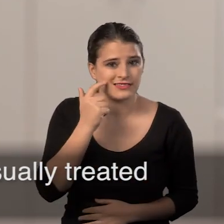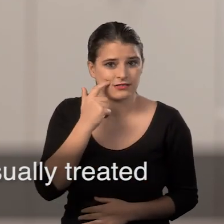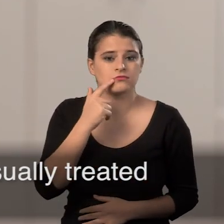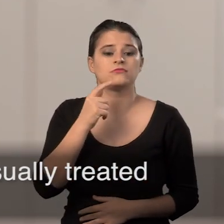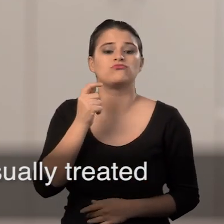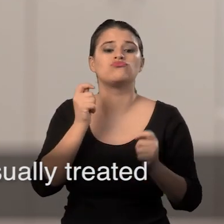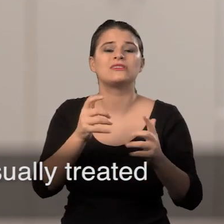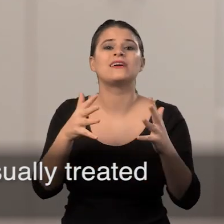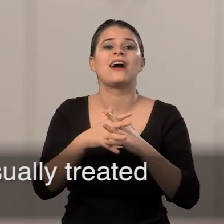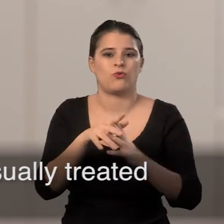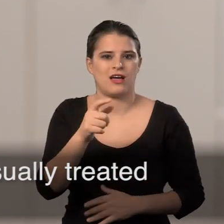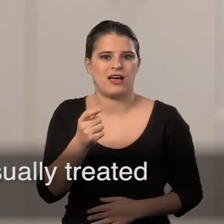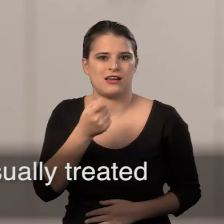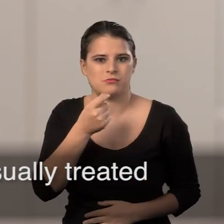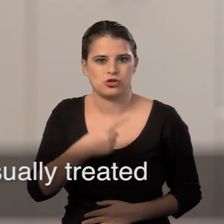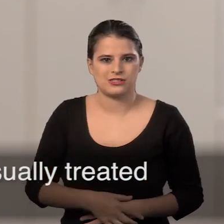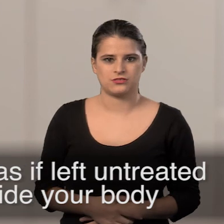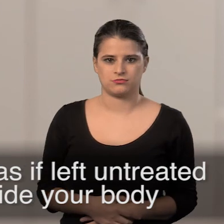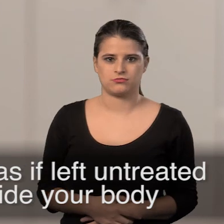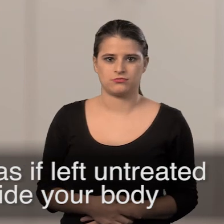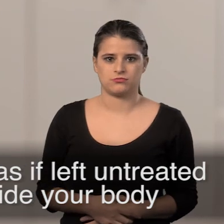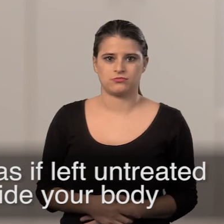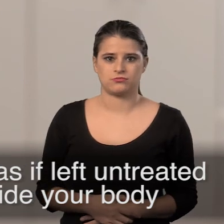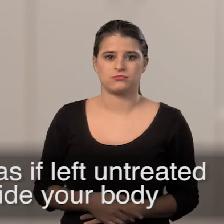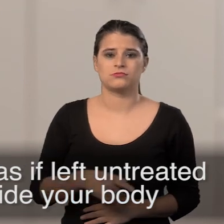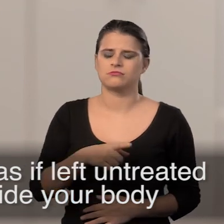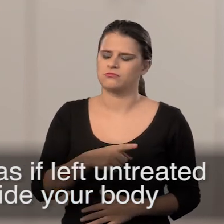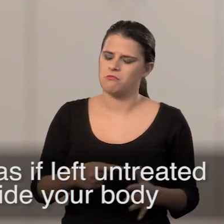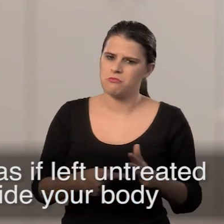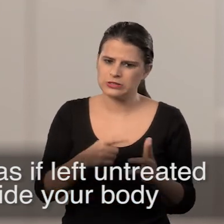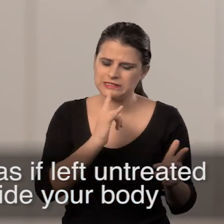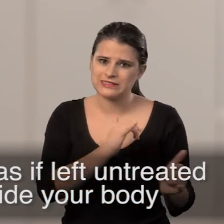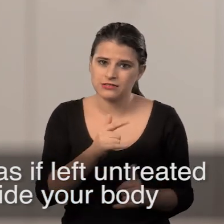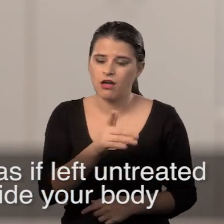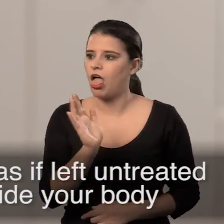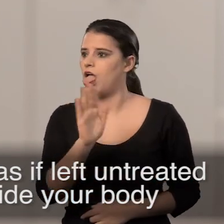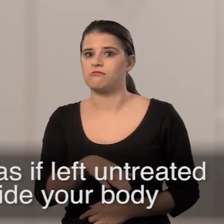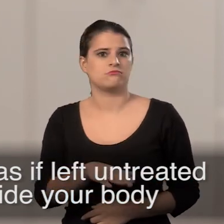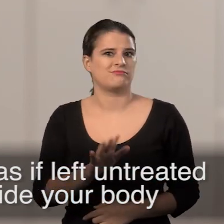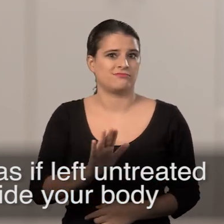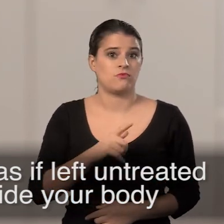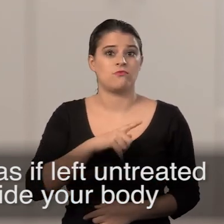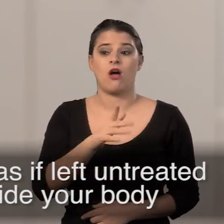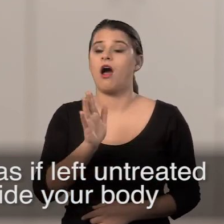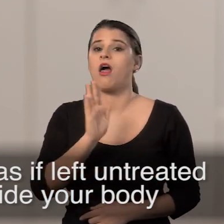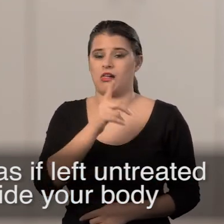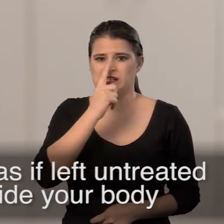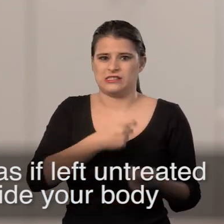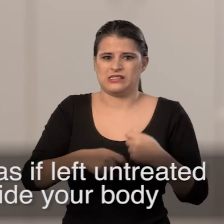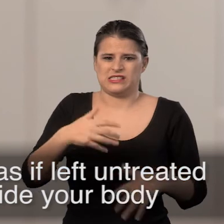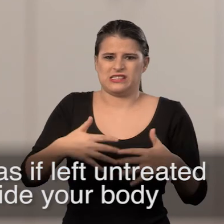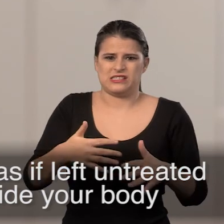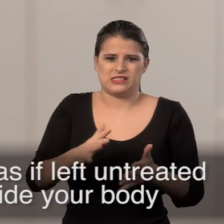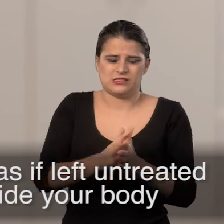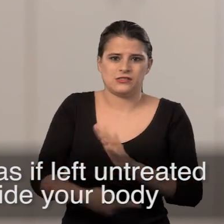and are usually treated with antibiotics. It's important that you don't leave them as if left untreated they may cause